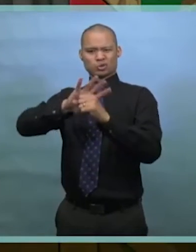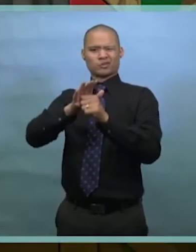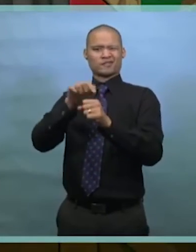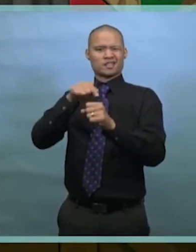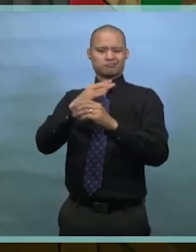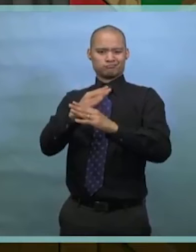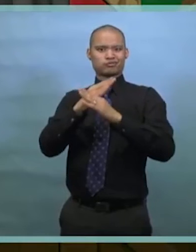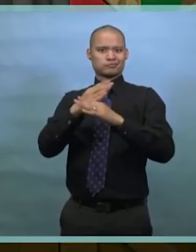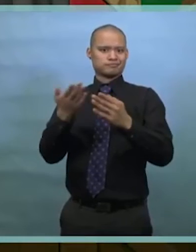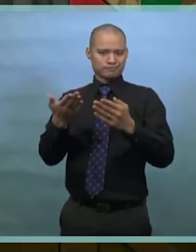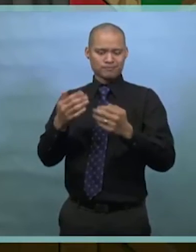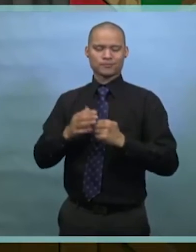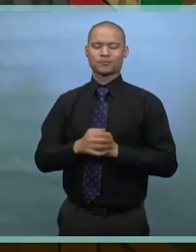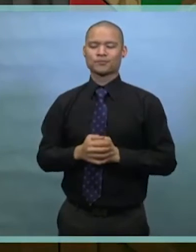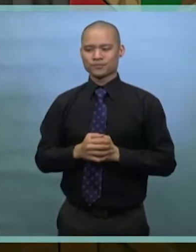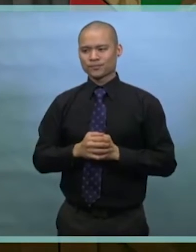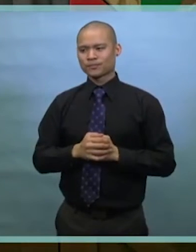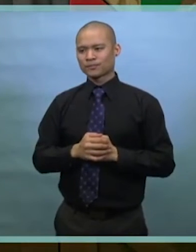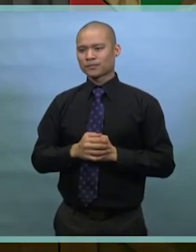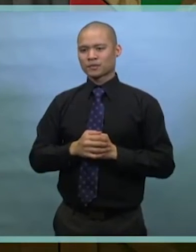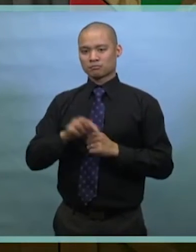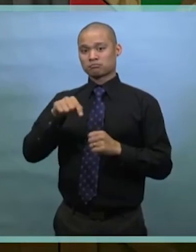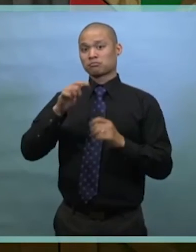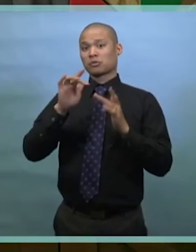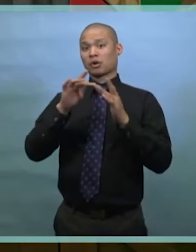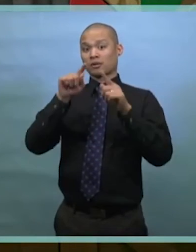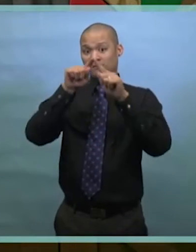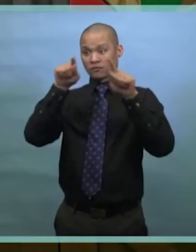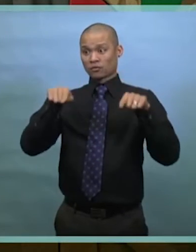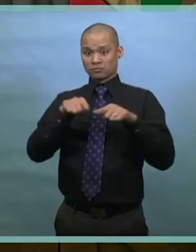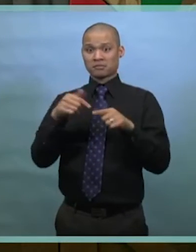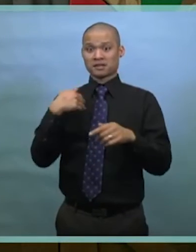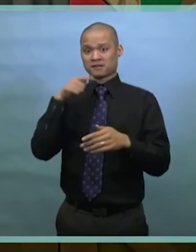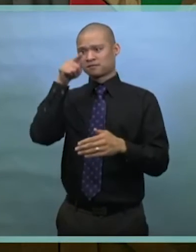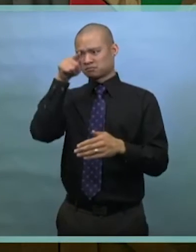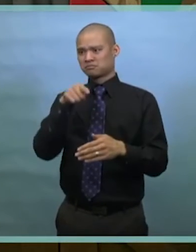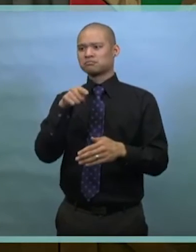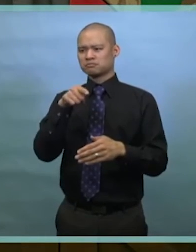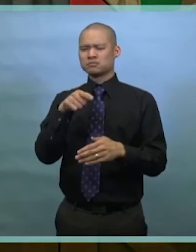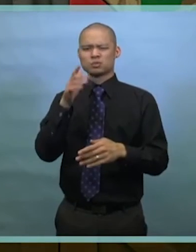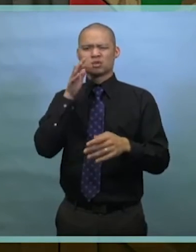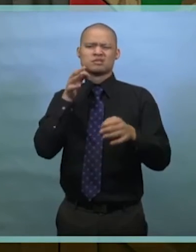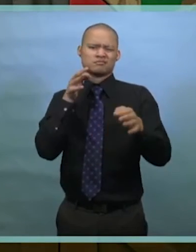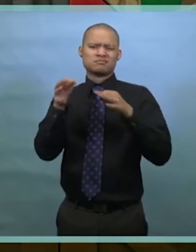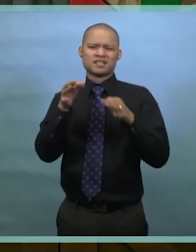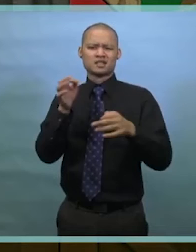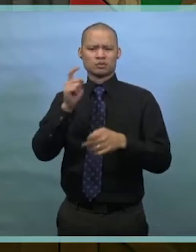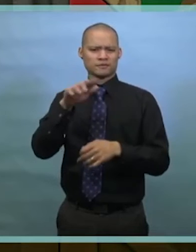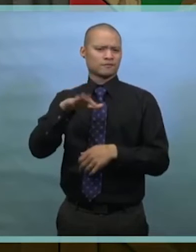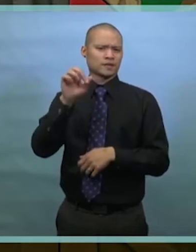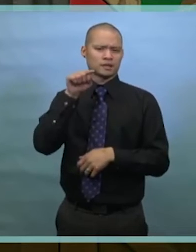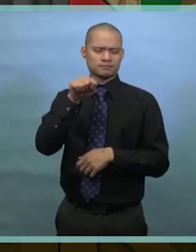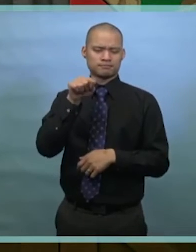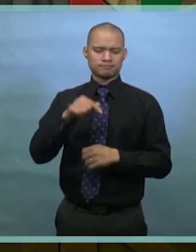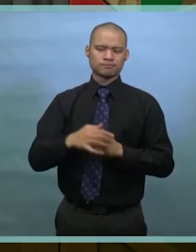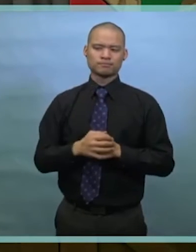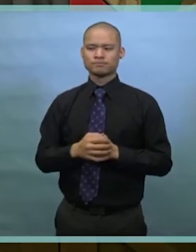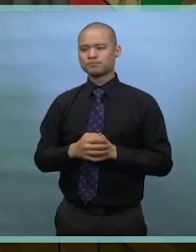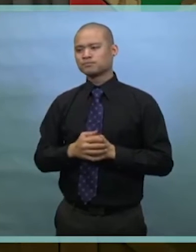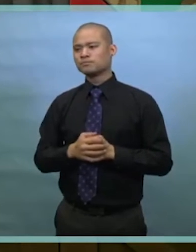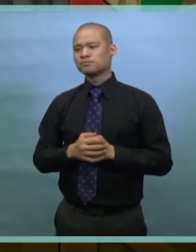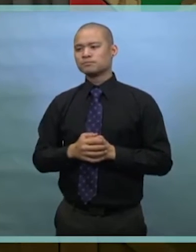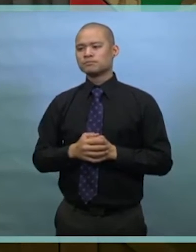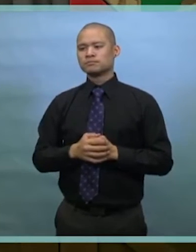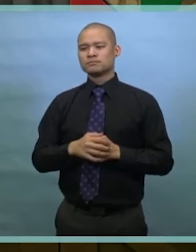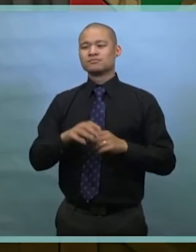form and we will provide the information about where you can find that. We have a job to do to make sure that we have the